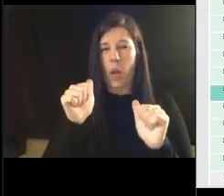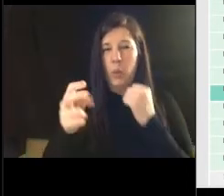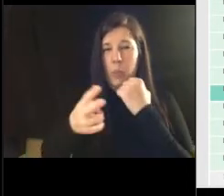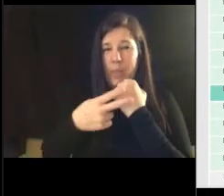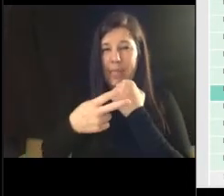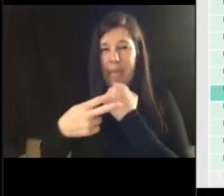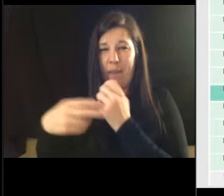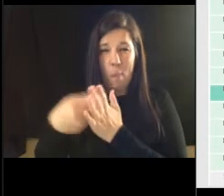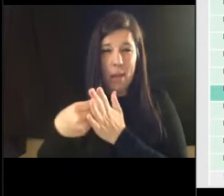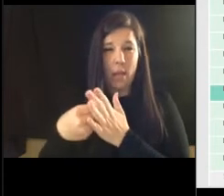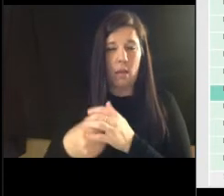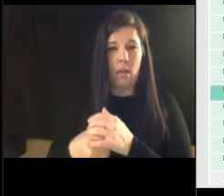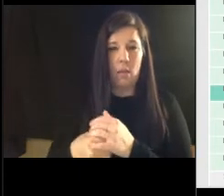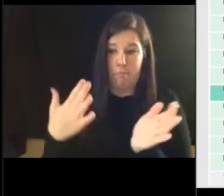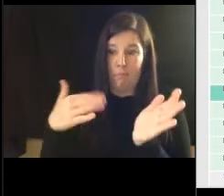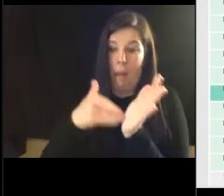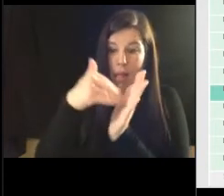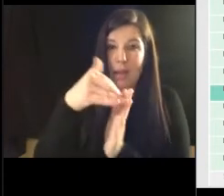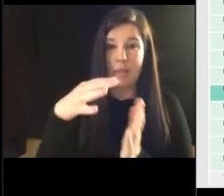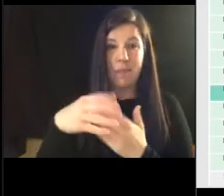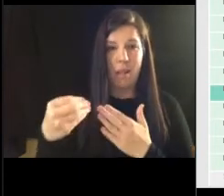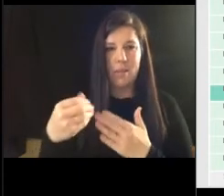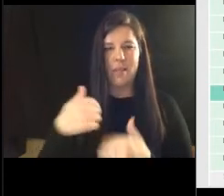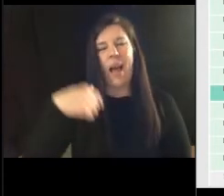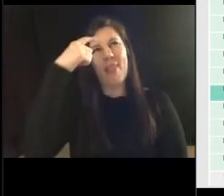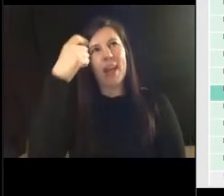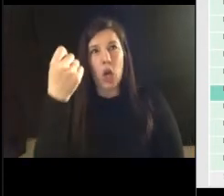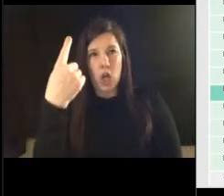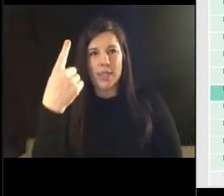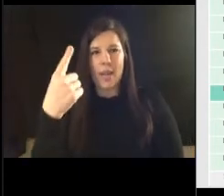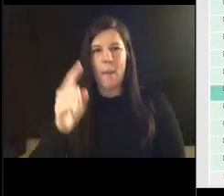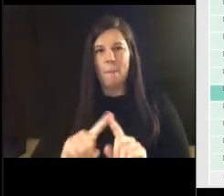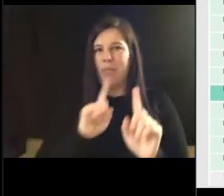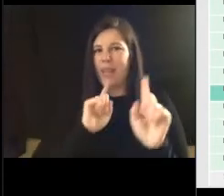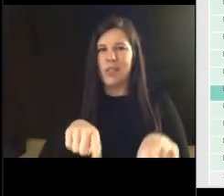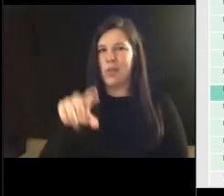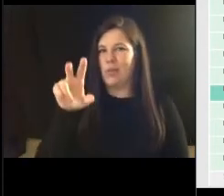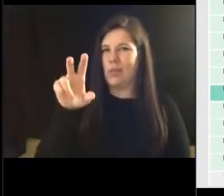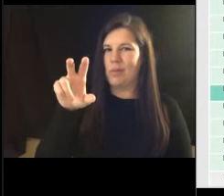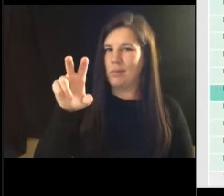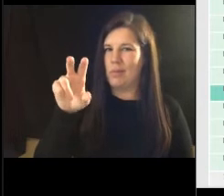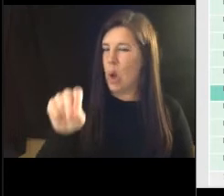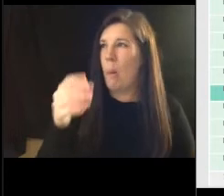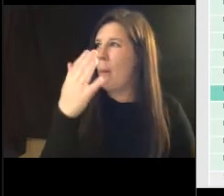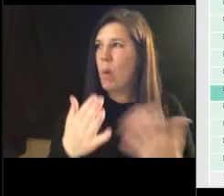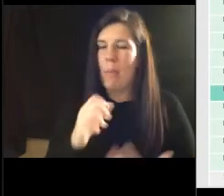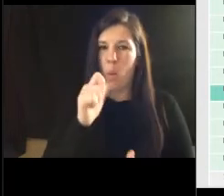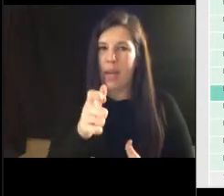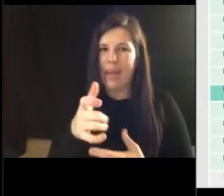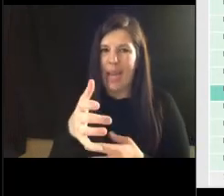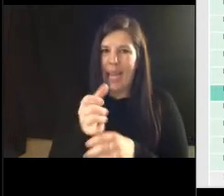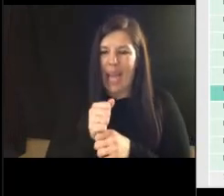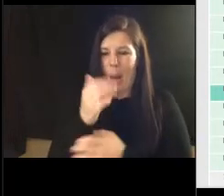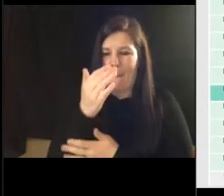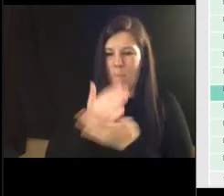dollars yeah i i think i understand what you're asking but the answer is we probably would not get people to be part-time firefighters it would